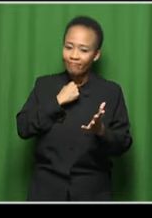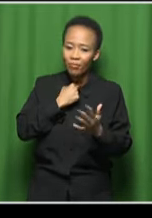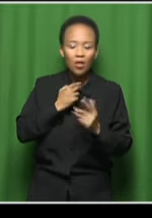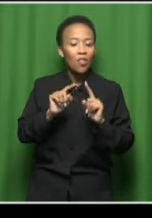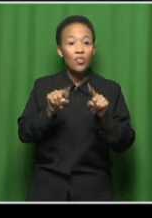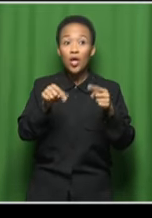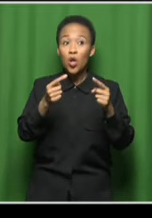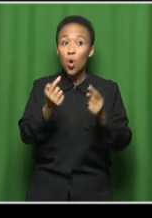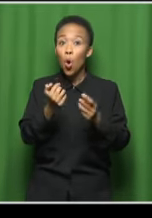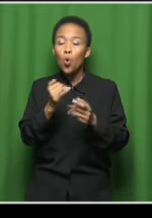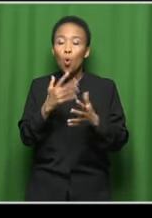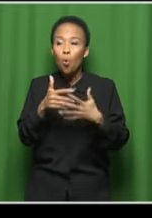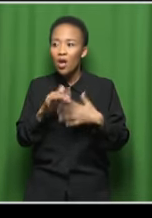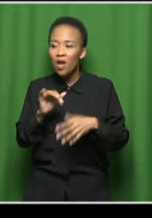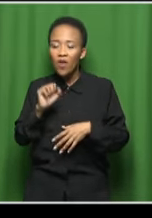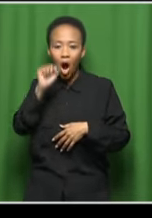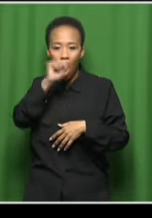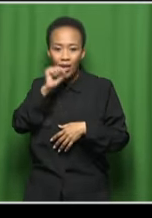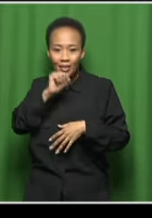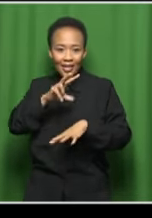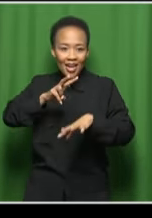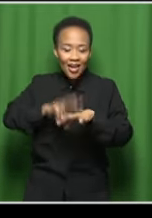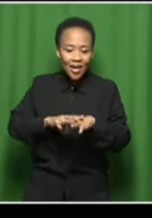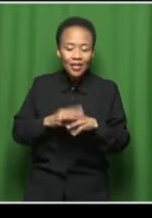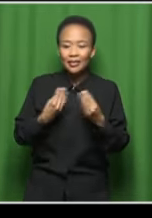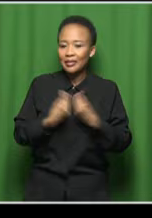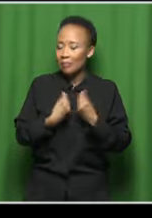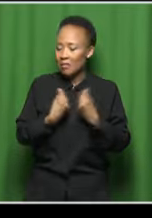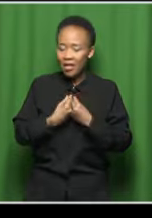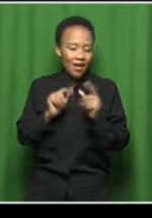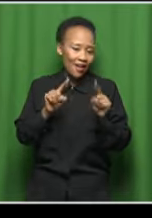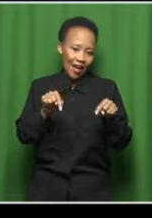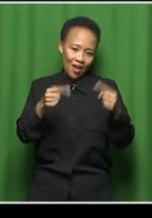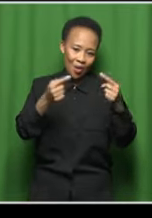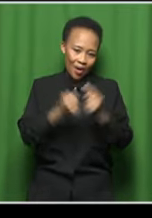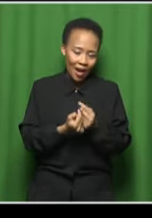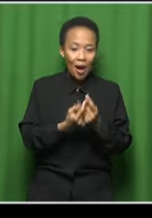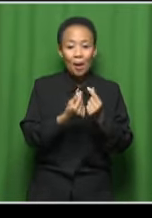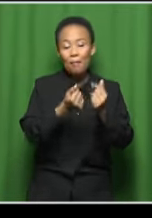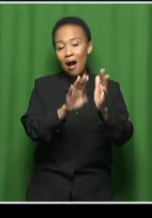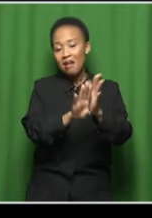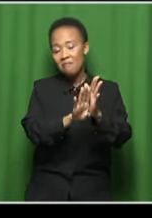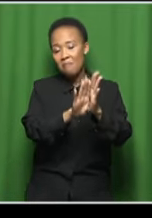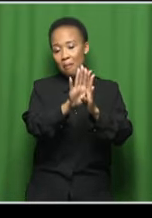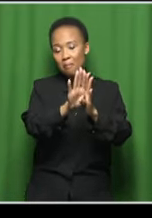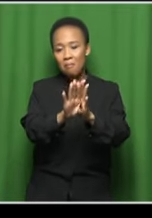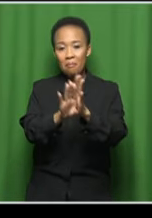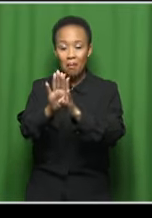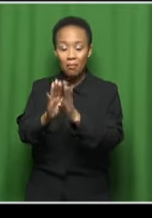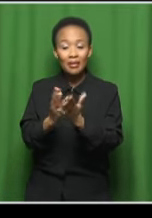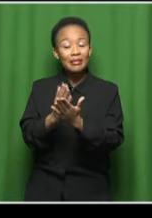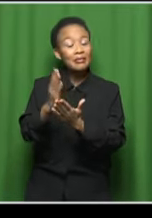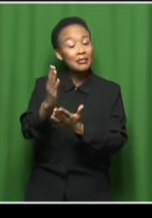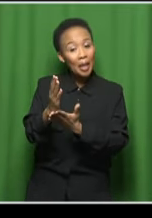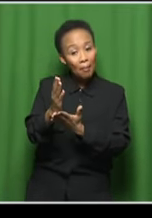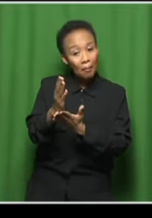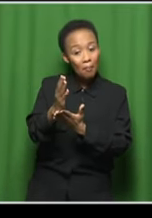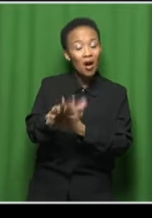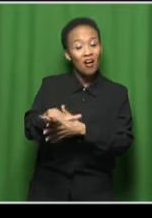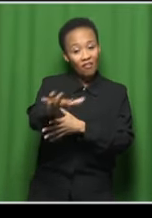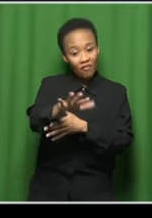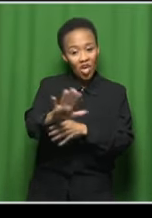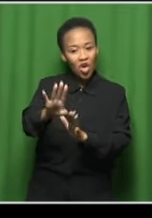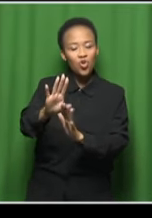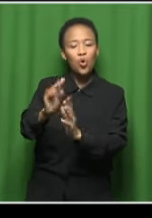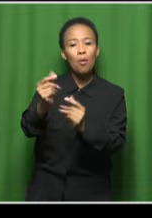what they need. Studios have increased their fees. Some venues have decreased to post to